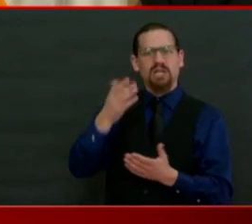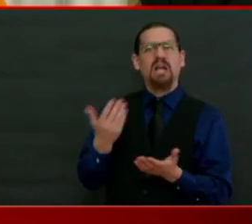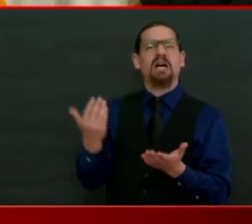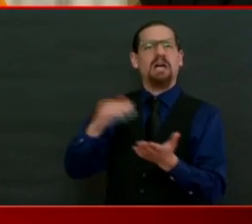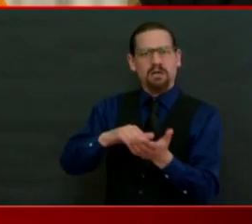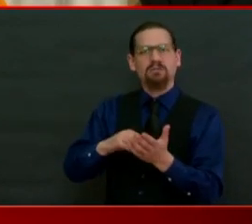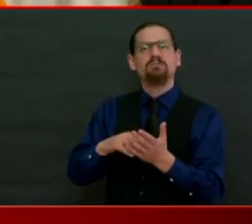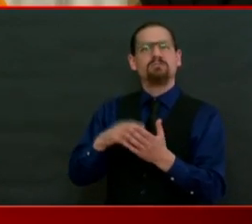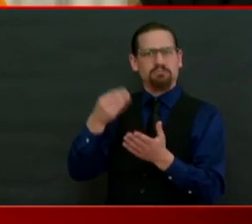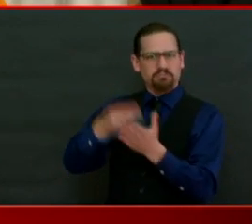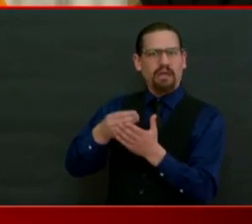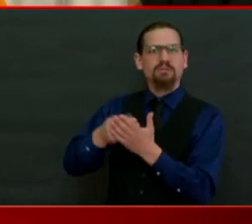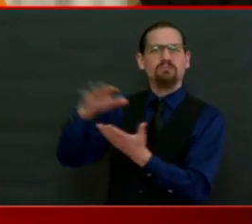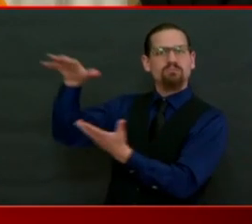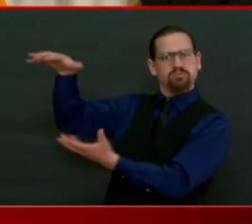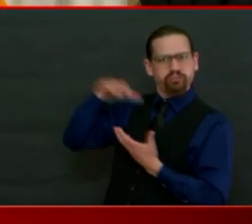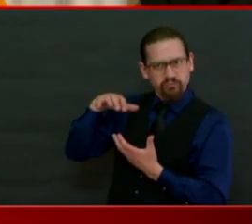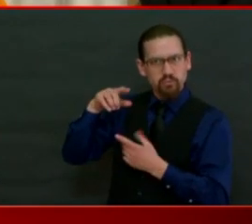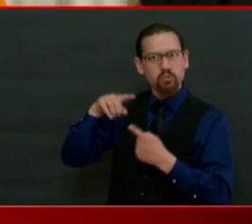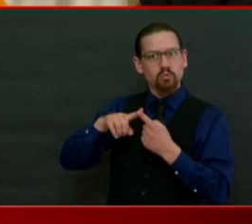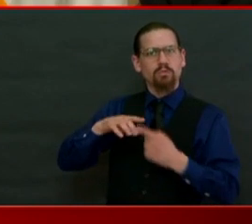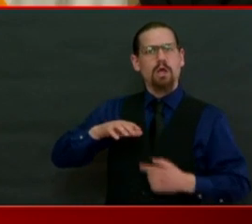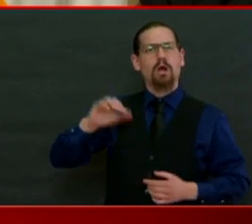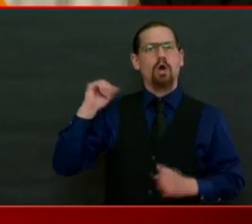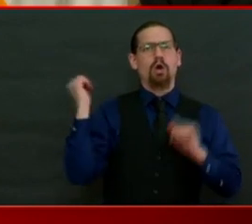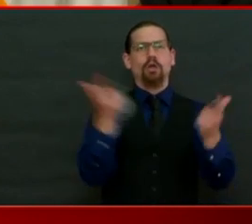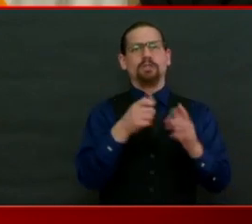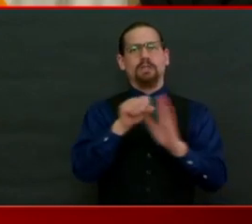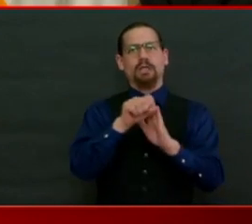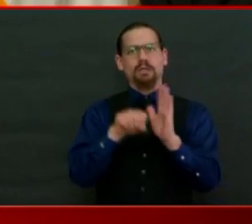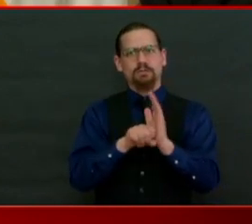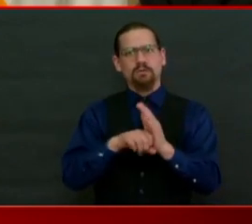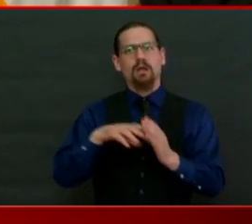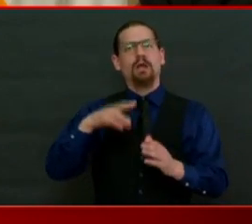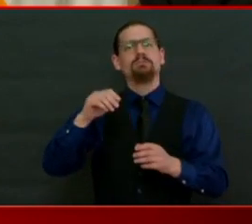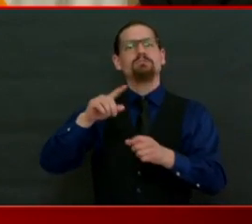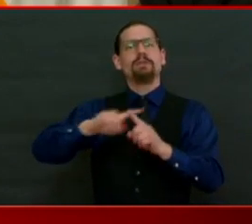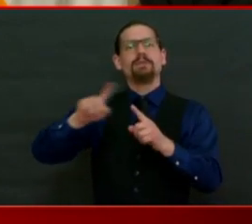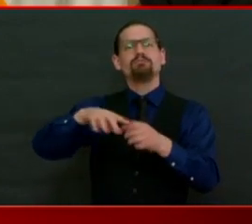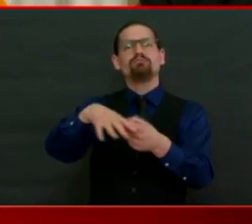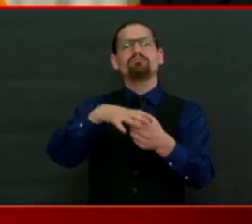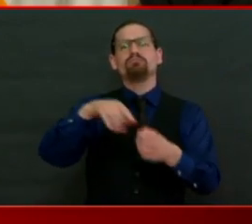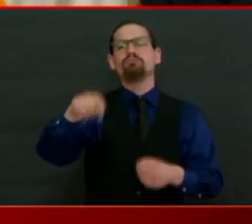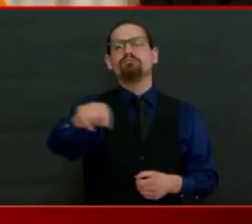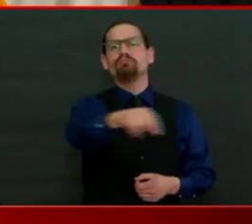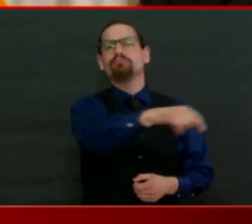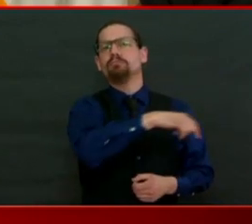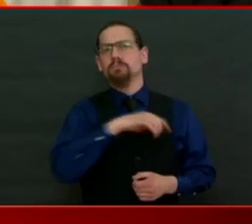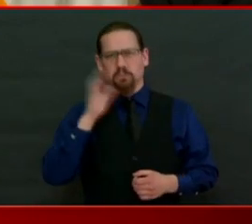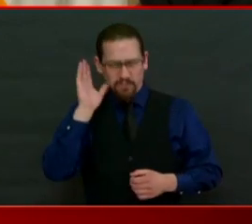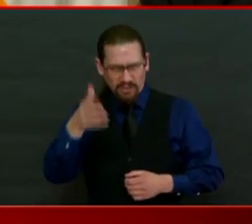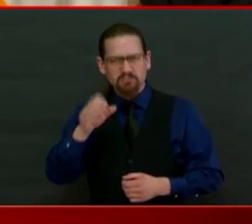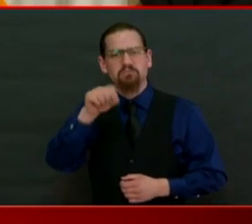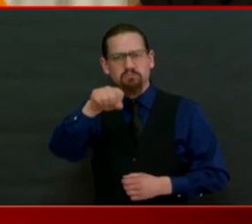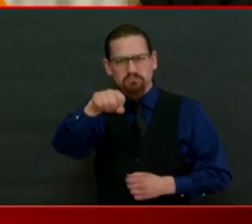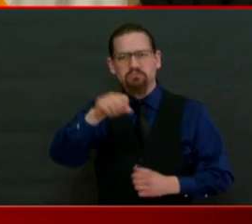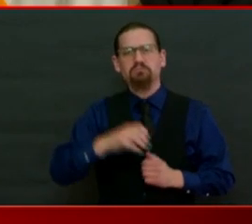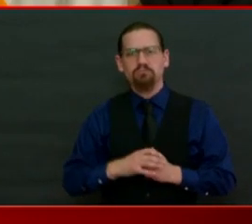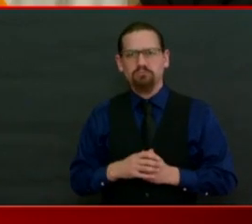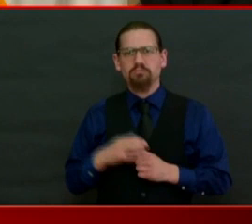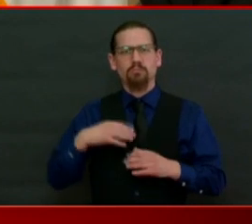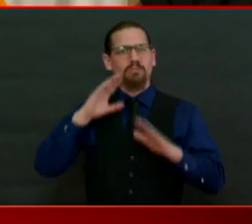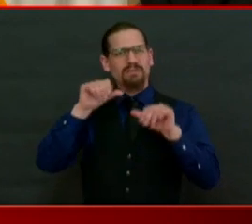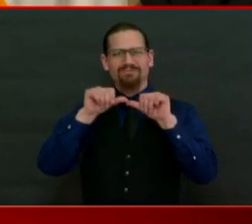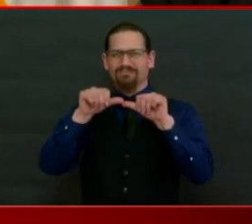states and localities, which by the way is necessary, and I'm going to keep fighting for it. So, you know, I think that's a lot of